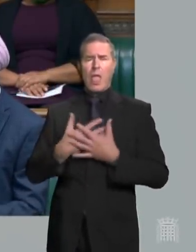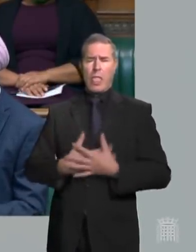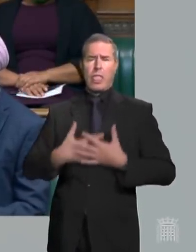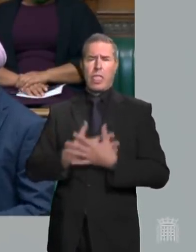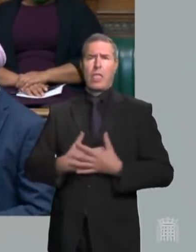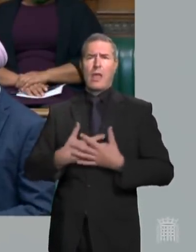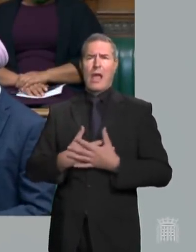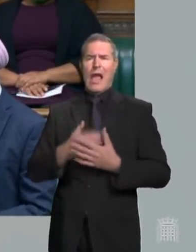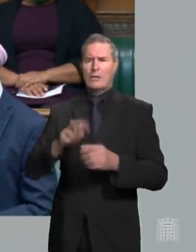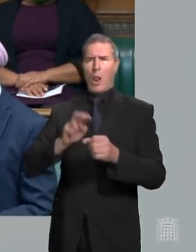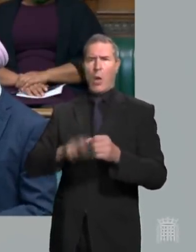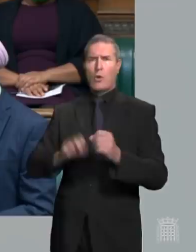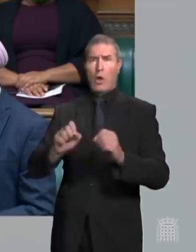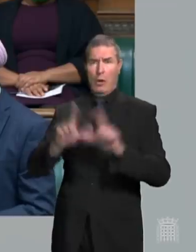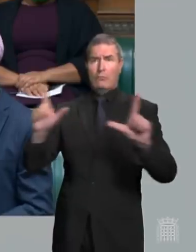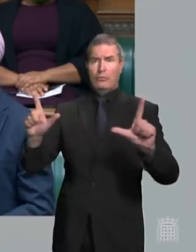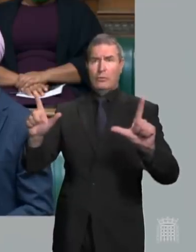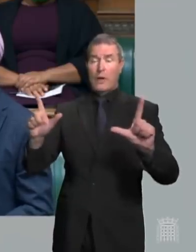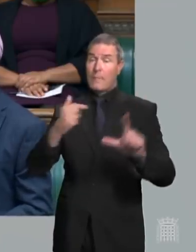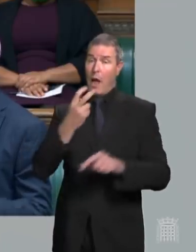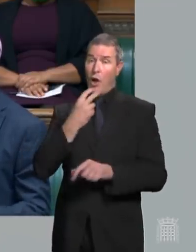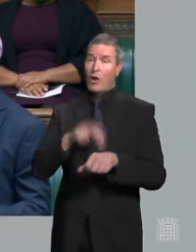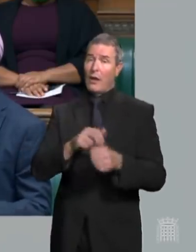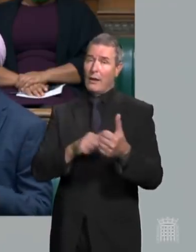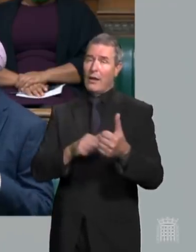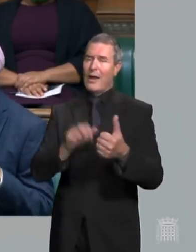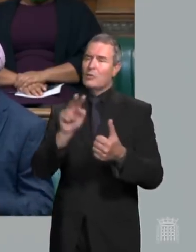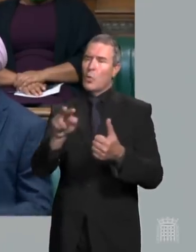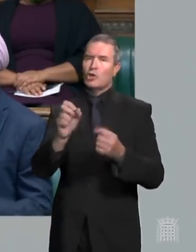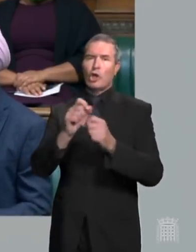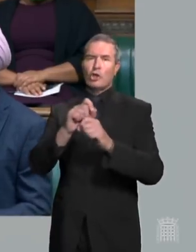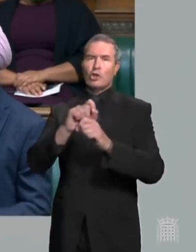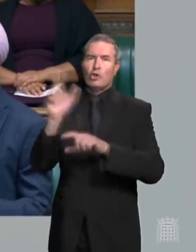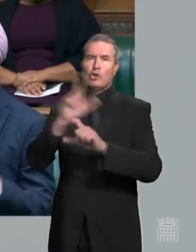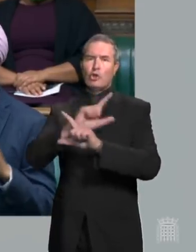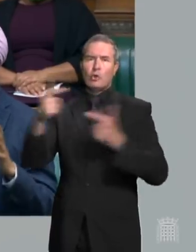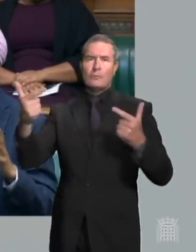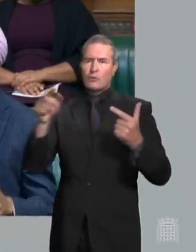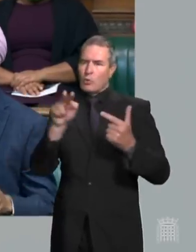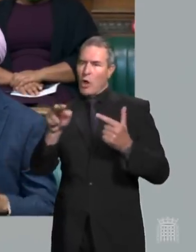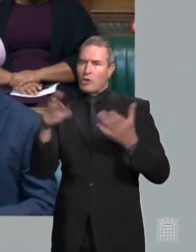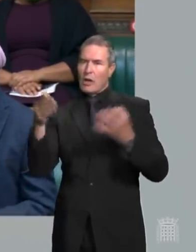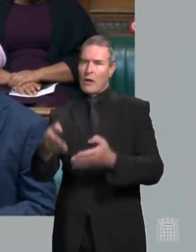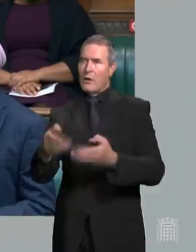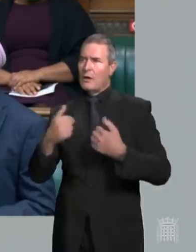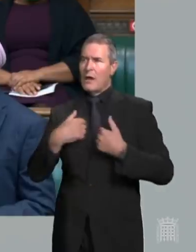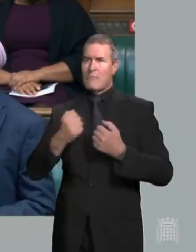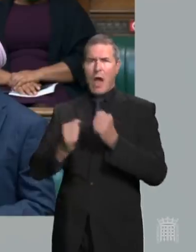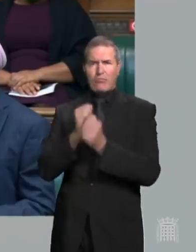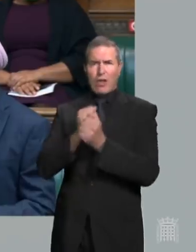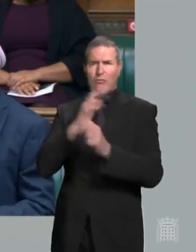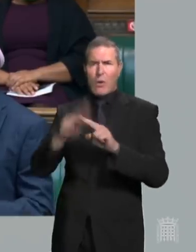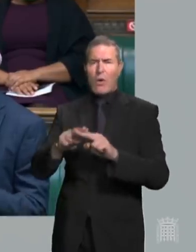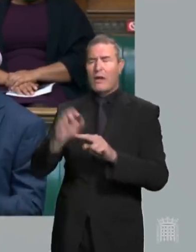online the funeral of my uncle my fun-loving uncle and we were not there to comfort my brother-in-law's